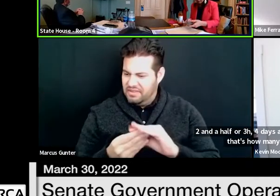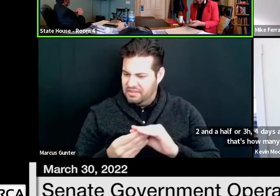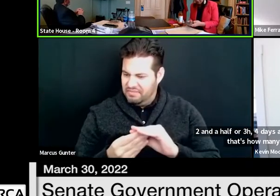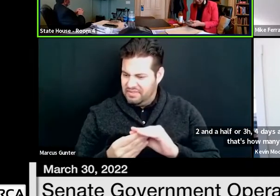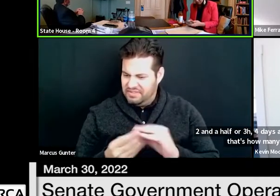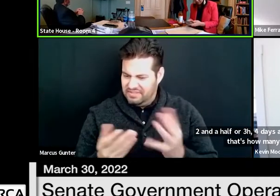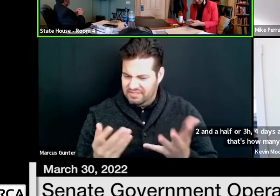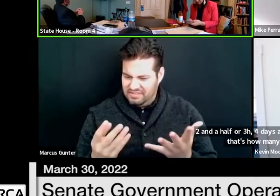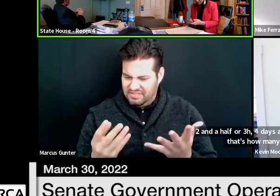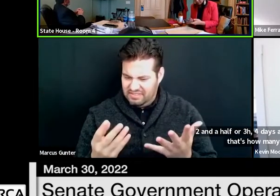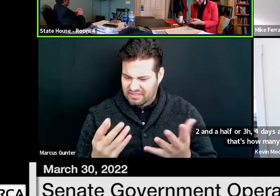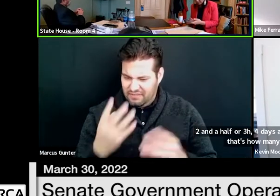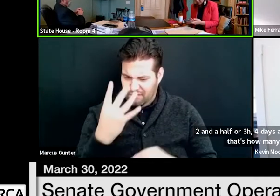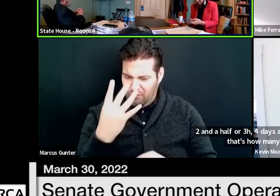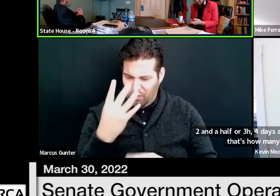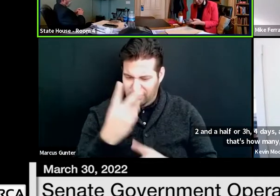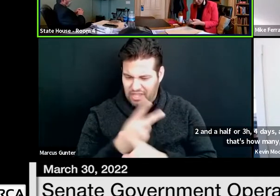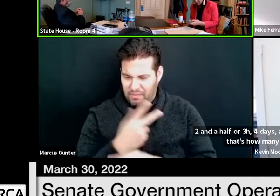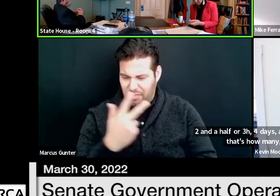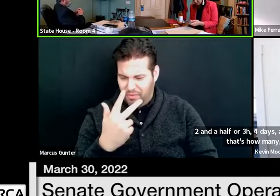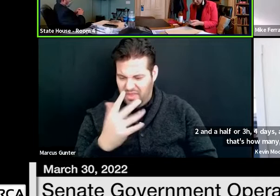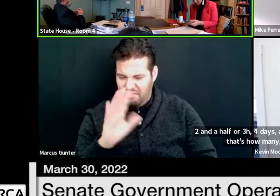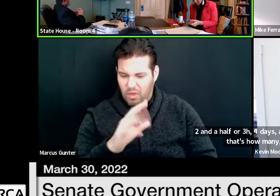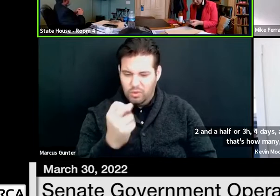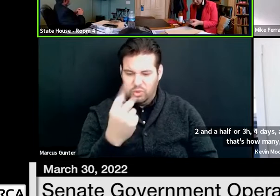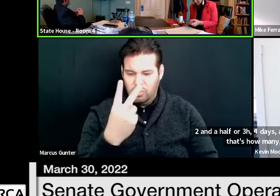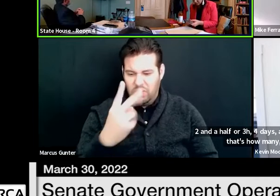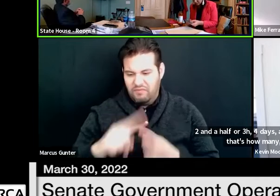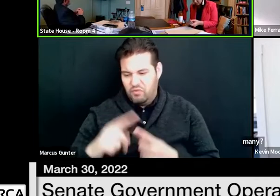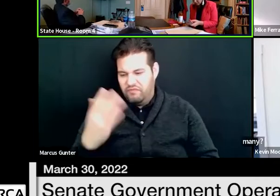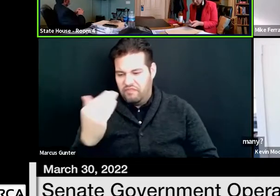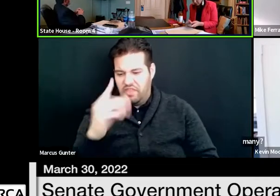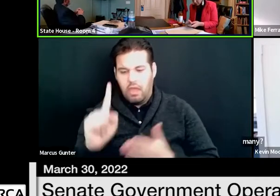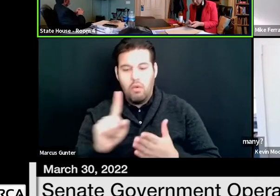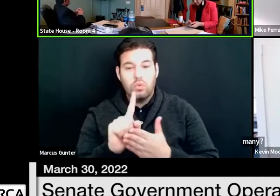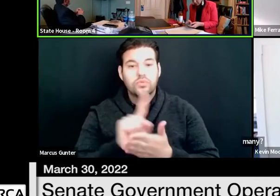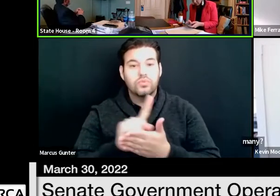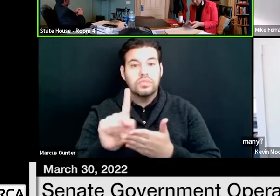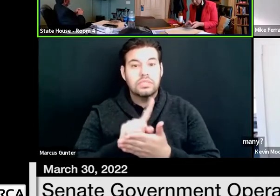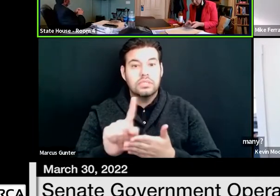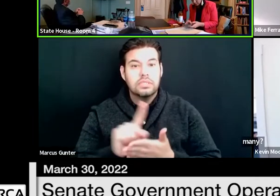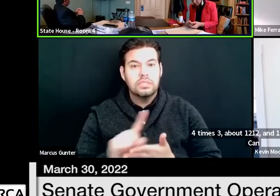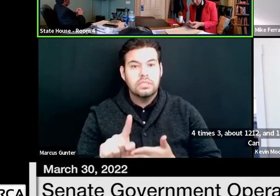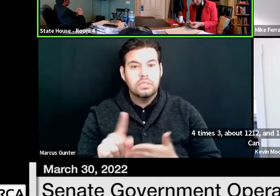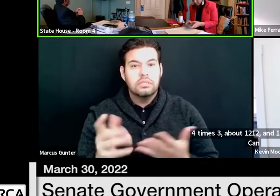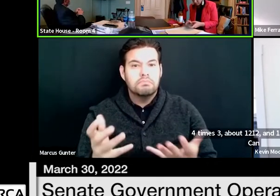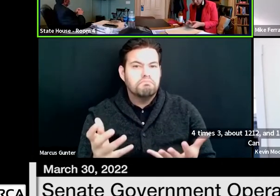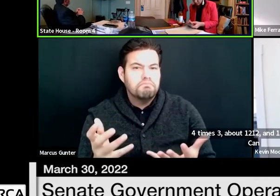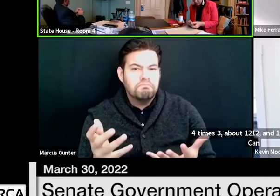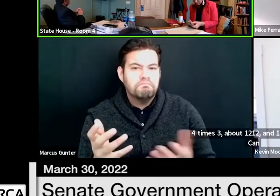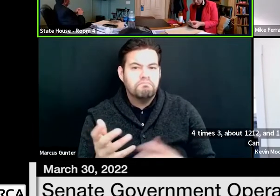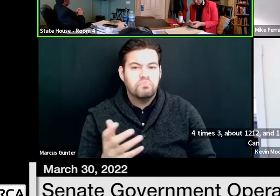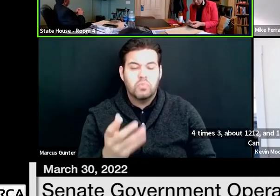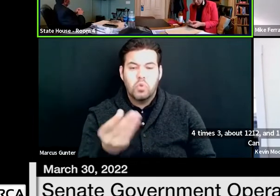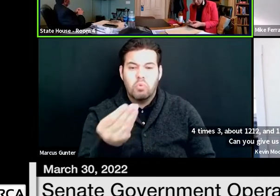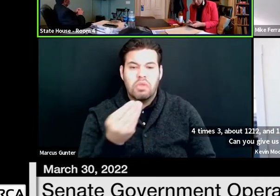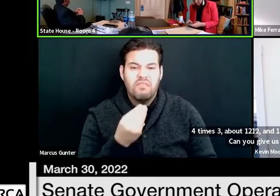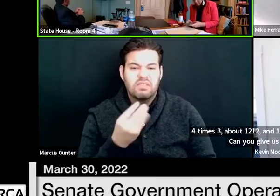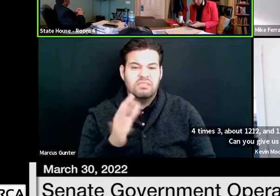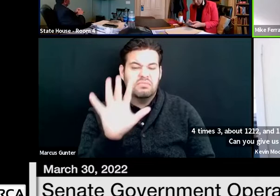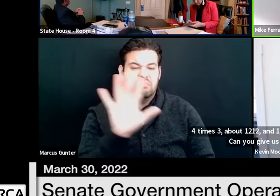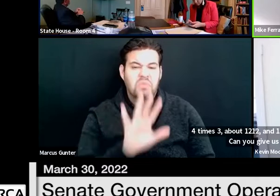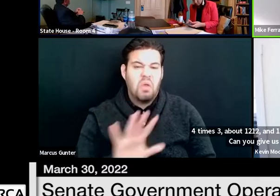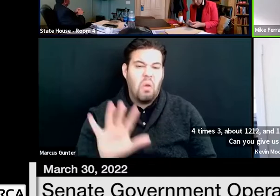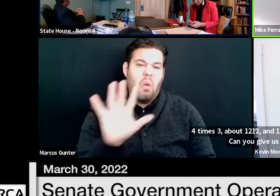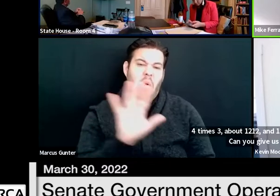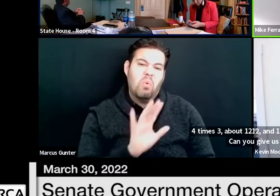four times three, about 12 to 15 hours a week. Can you give us a ballpark figure of